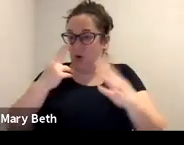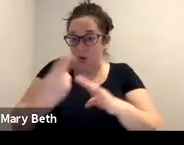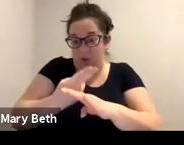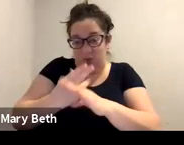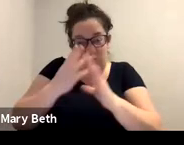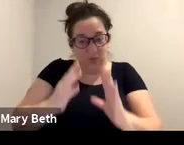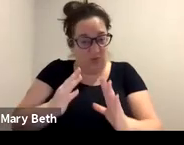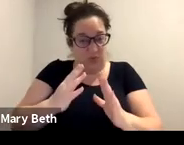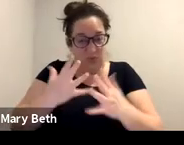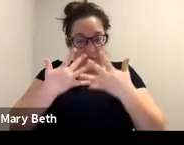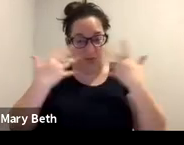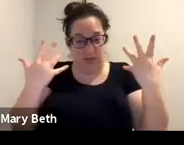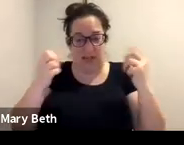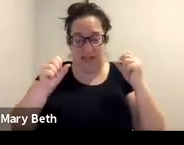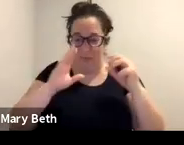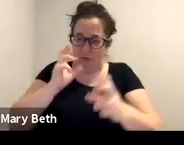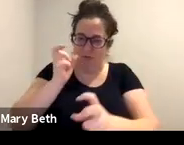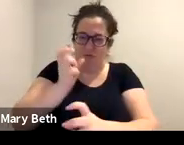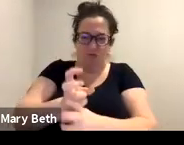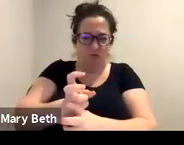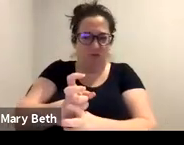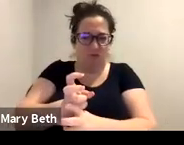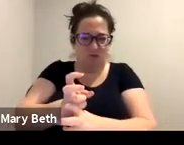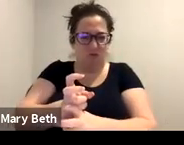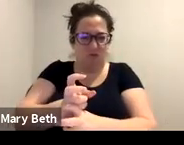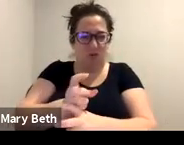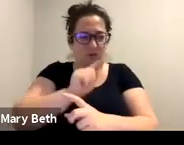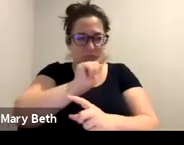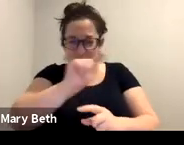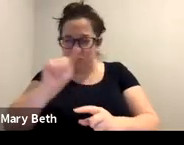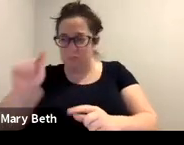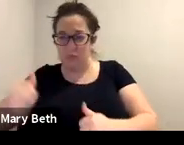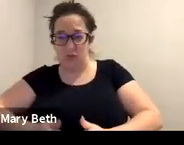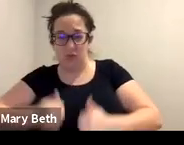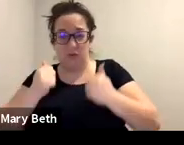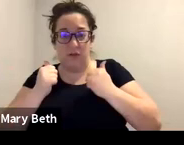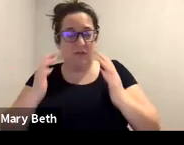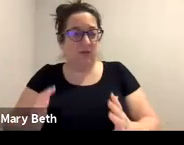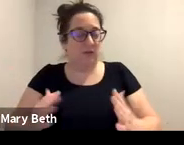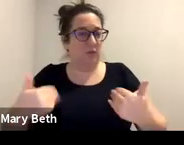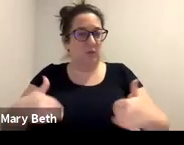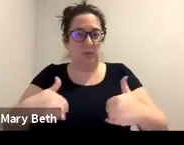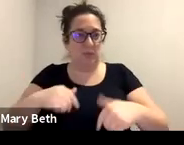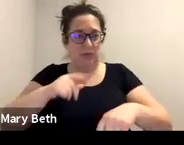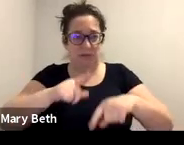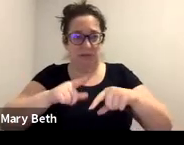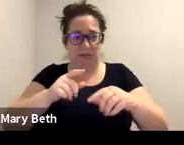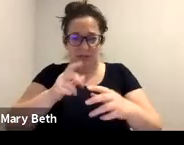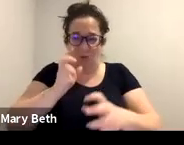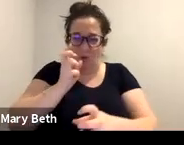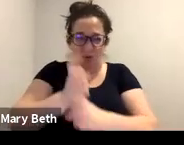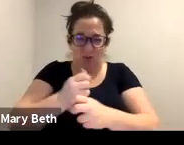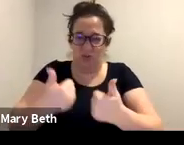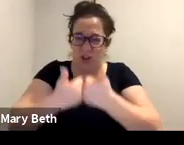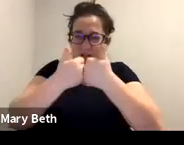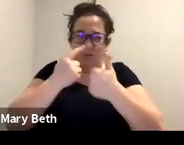um, can be very hard for survivors to know how to access without guidance. That's where you really